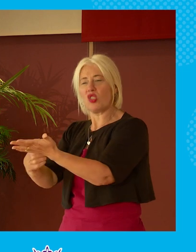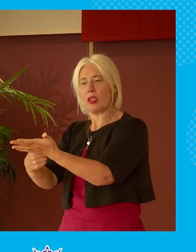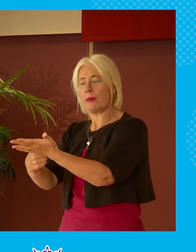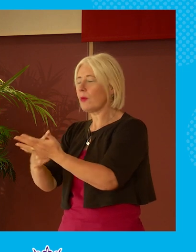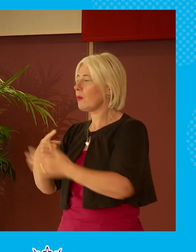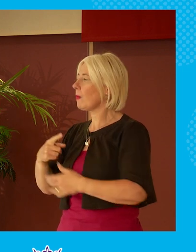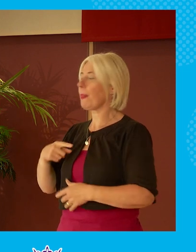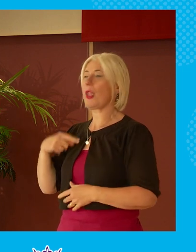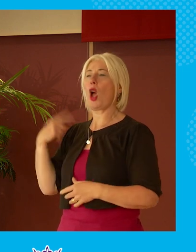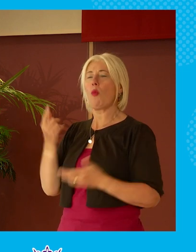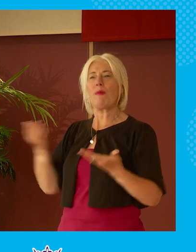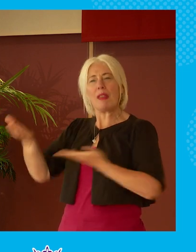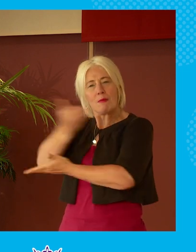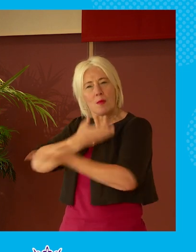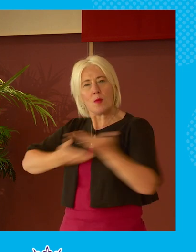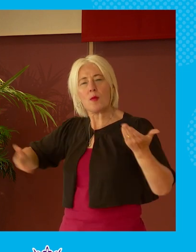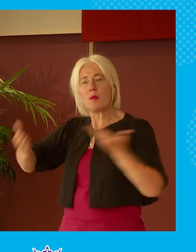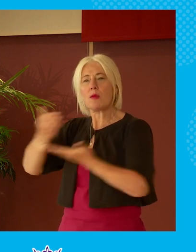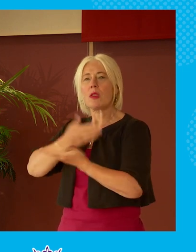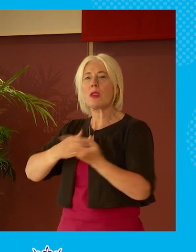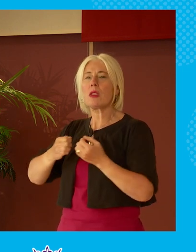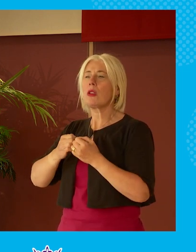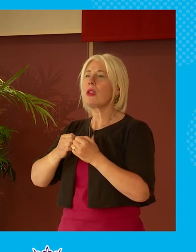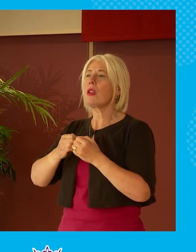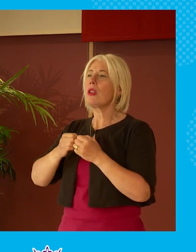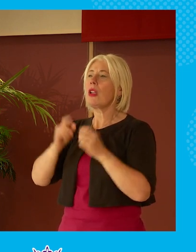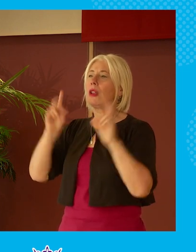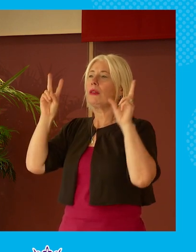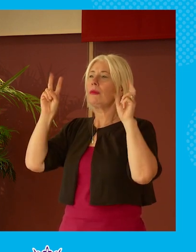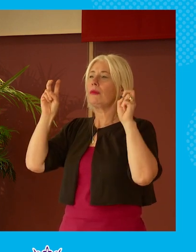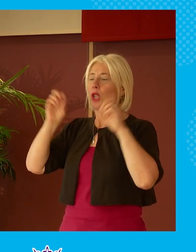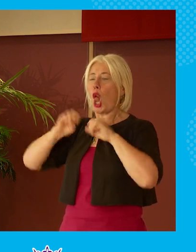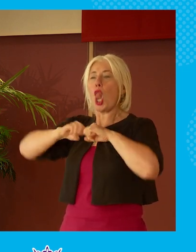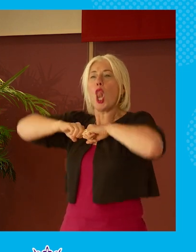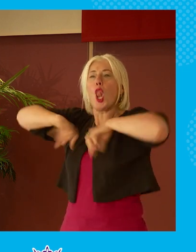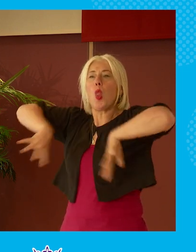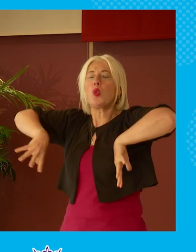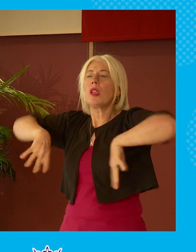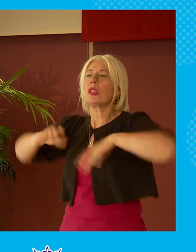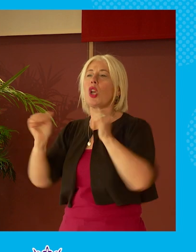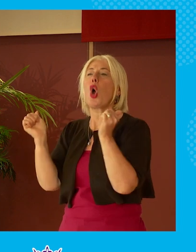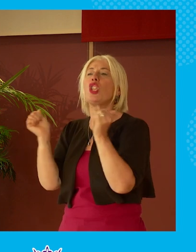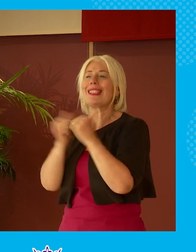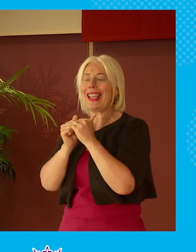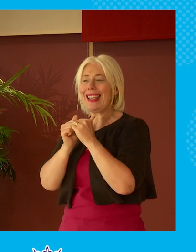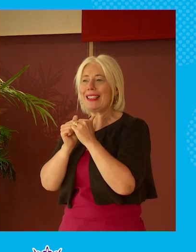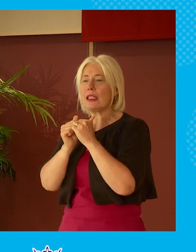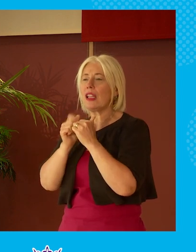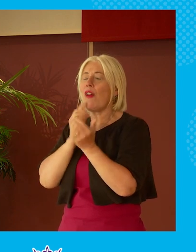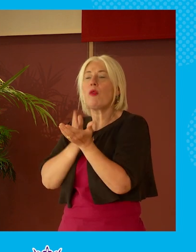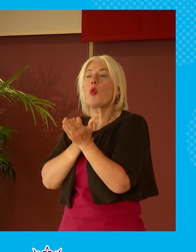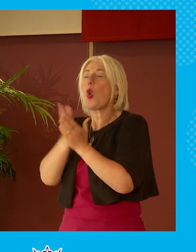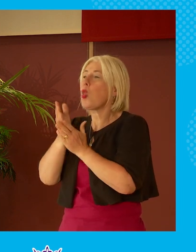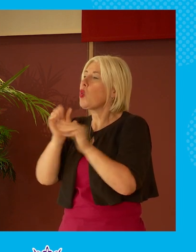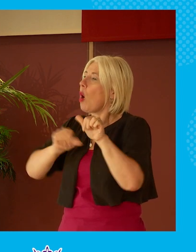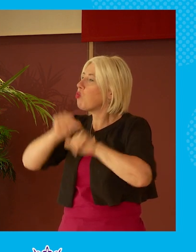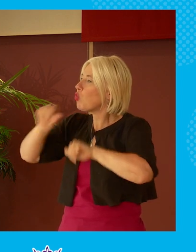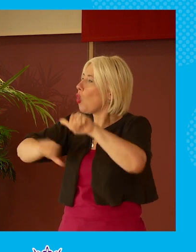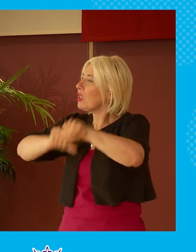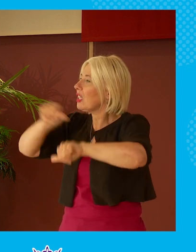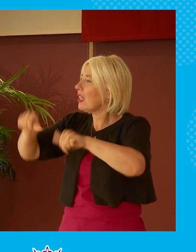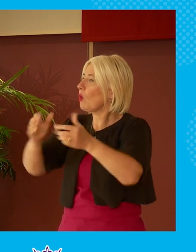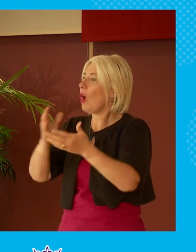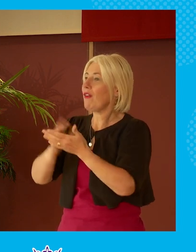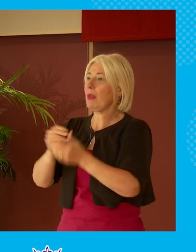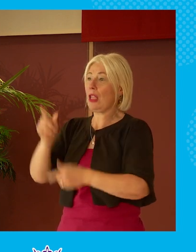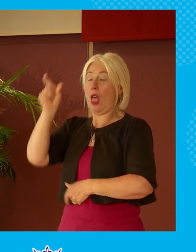about uh at the young academy of scotland which is is called losers consent if you work through a process where you try to ensure that the